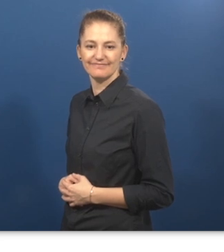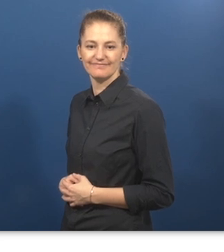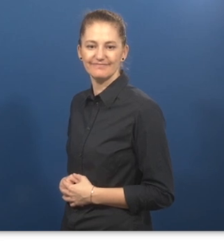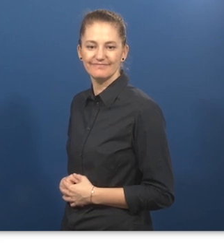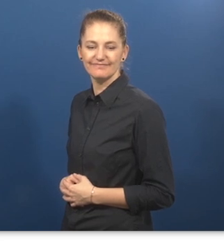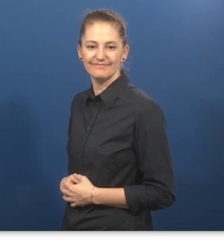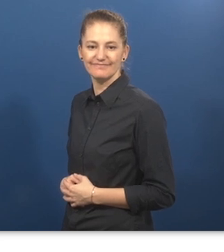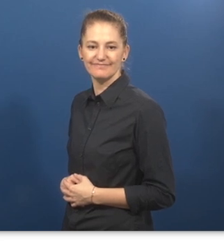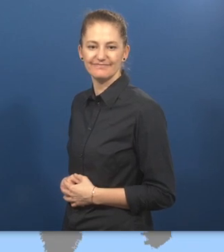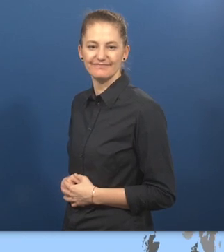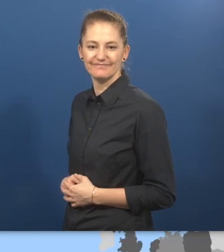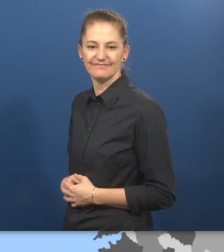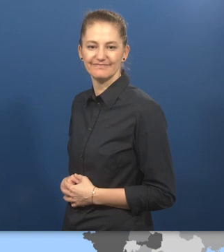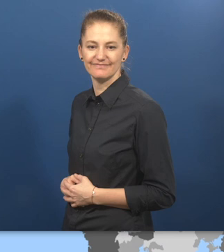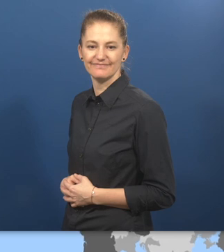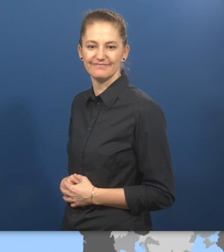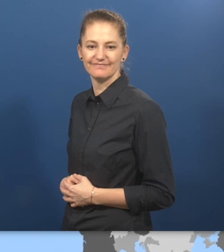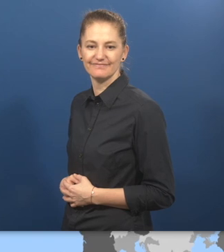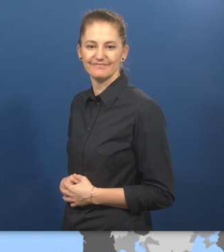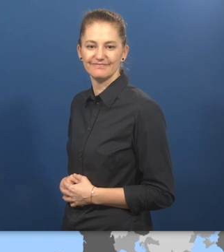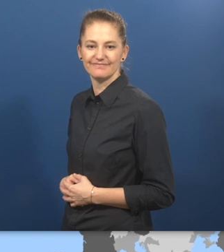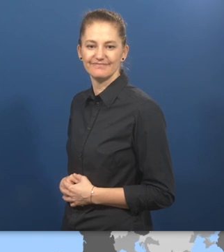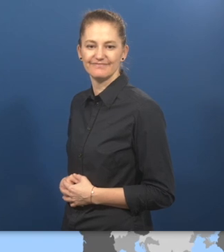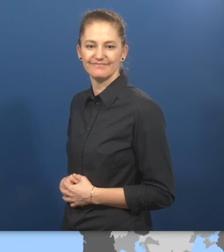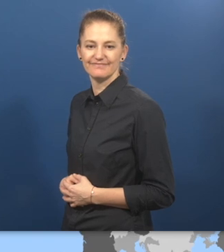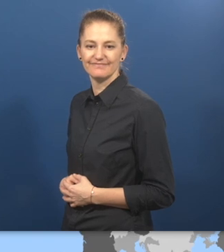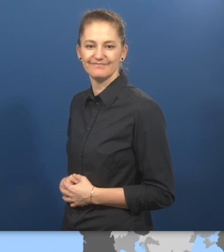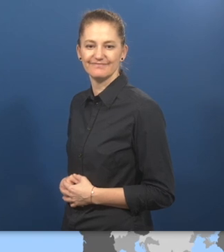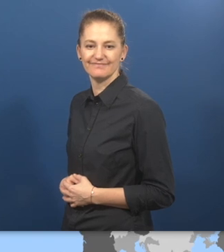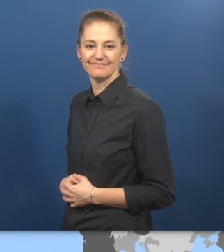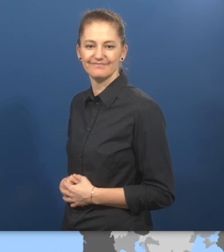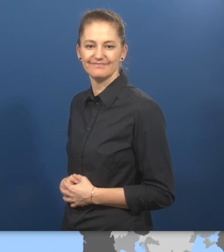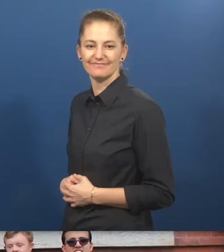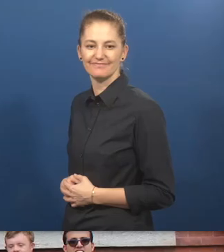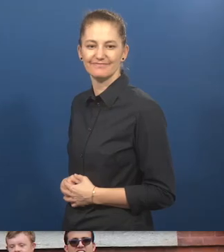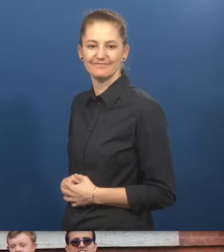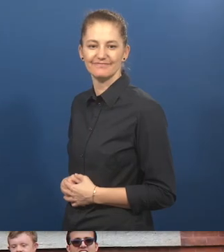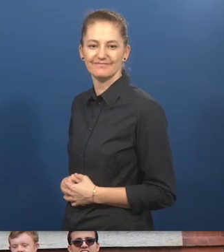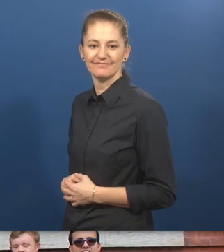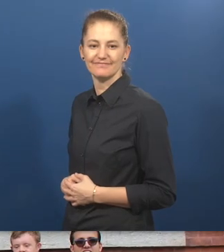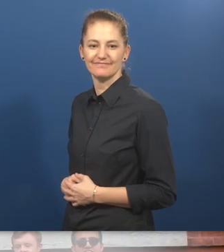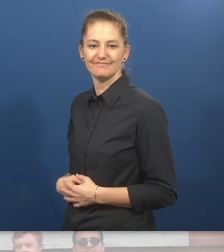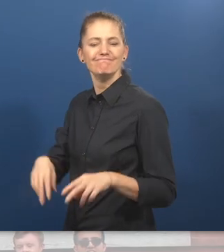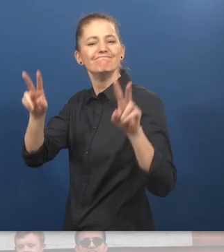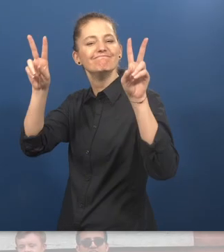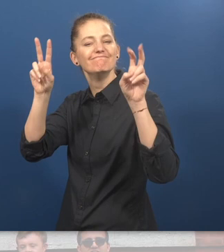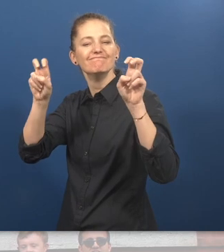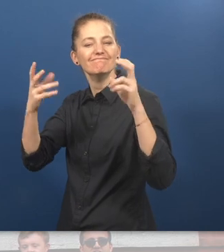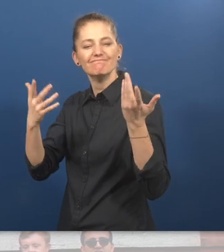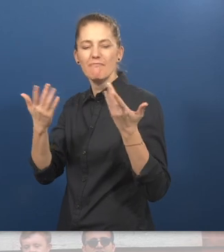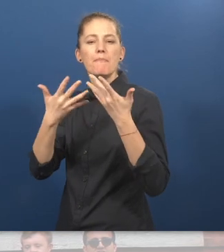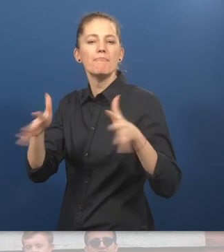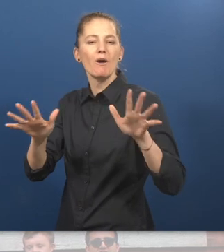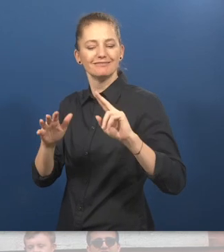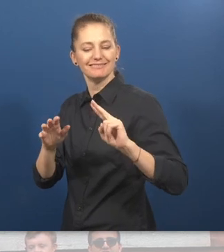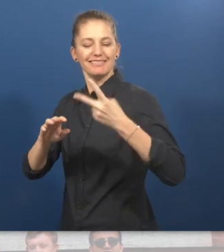Transition Program. Government lead training and hiring service for people with intellectual disabilities. What is